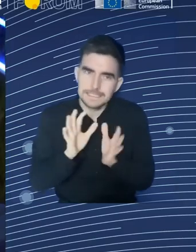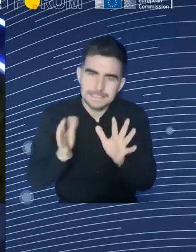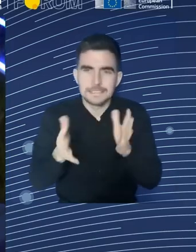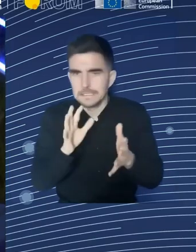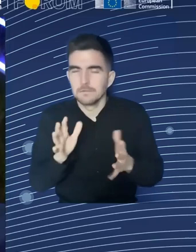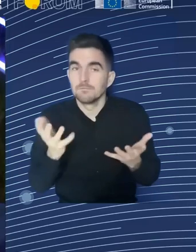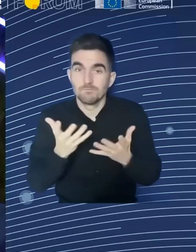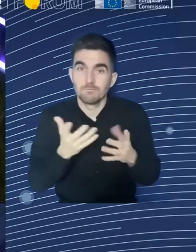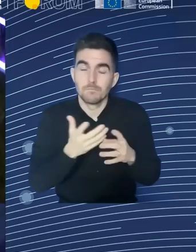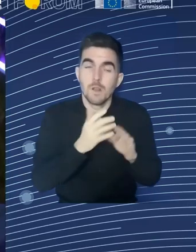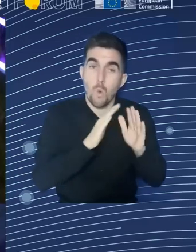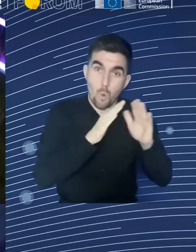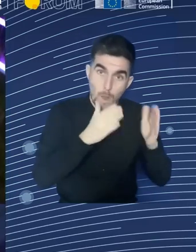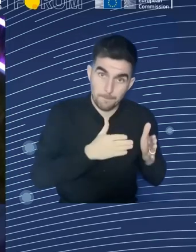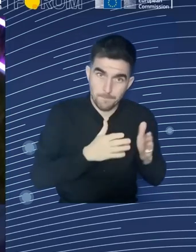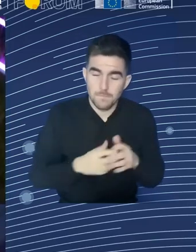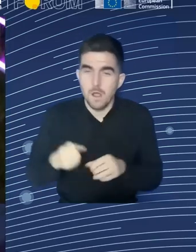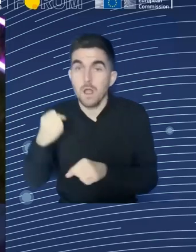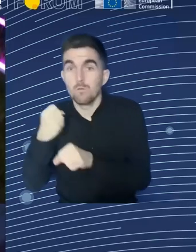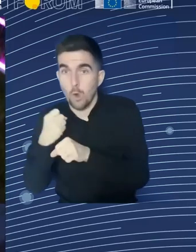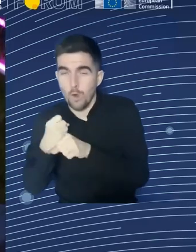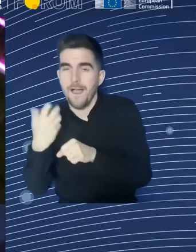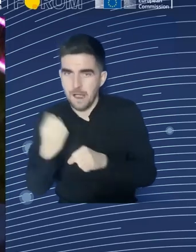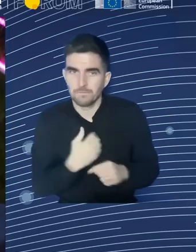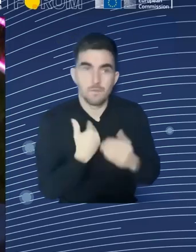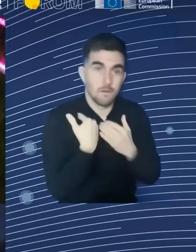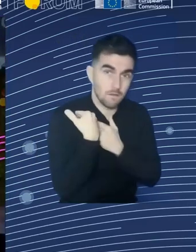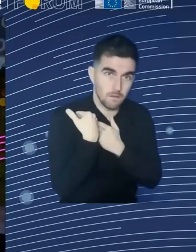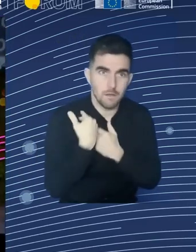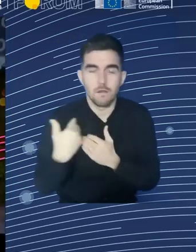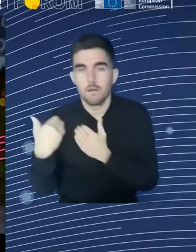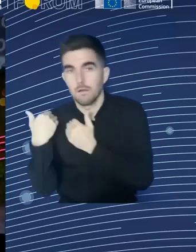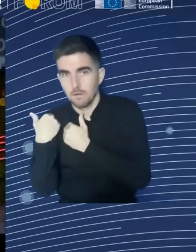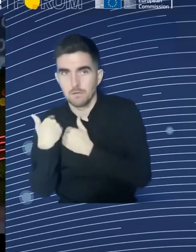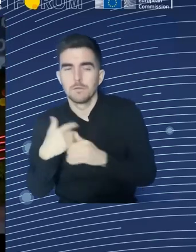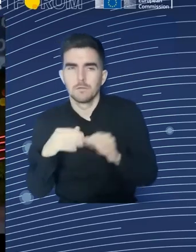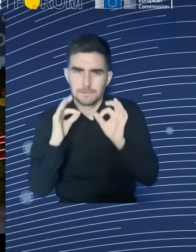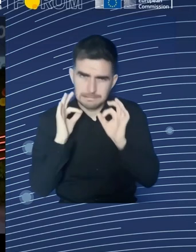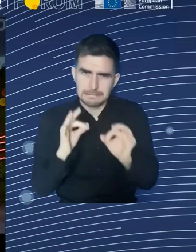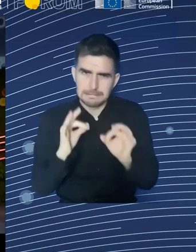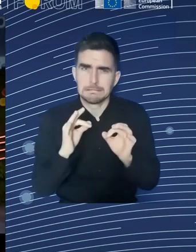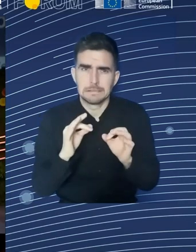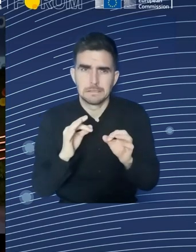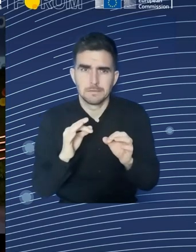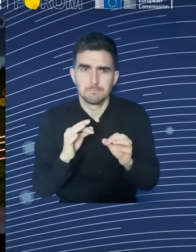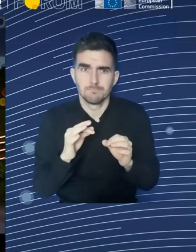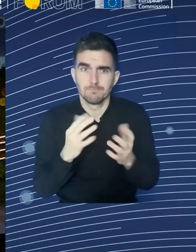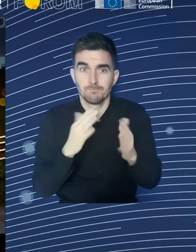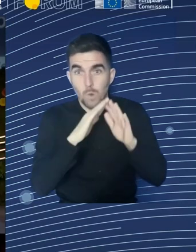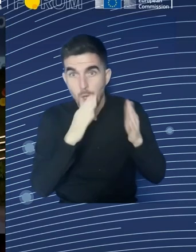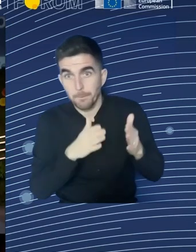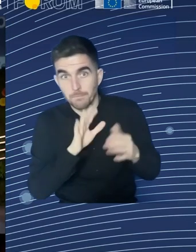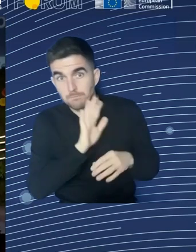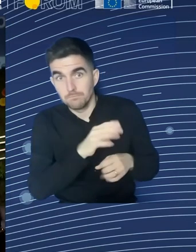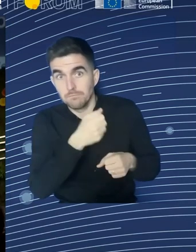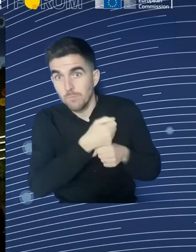partners, is definitely one of the ways to have more opportunities for women to join employment